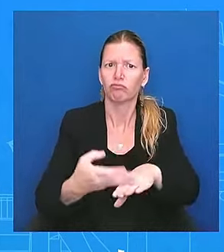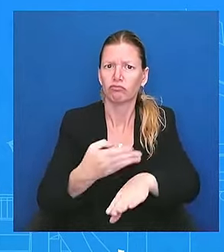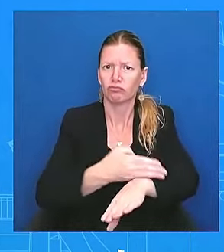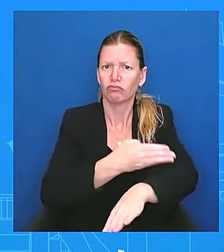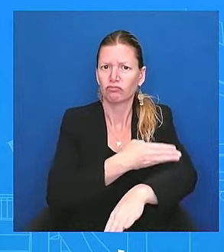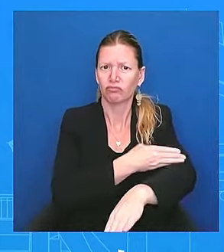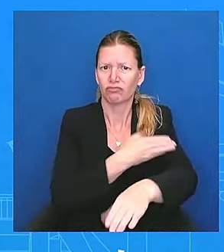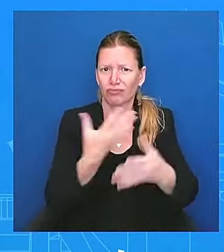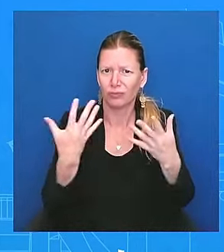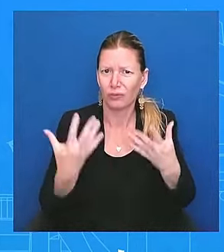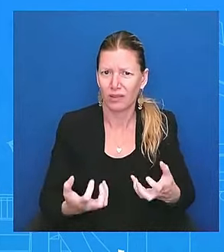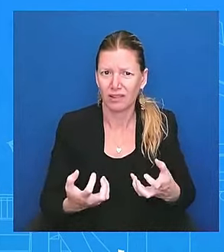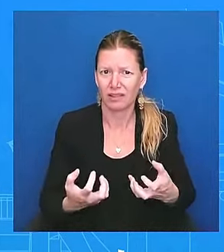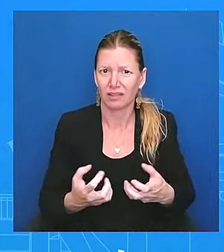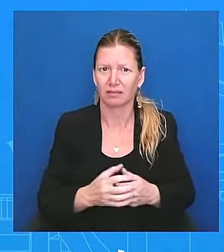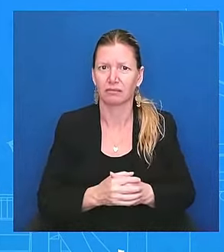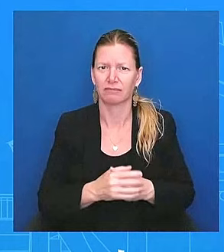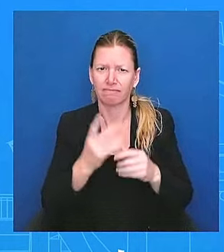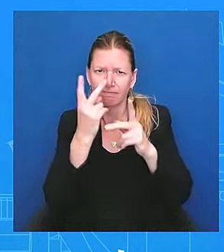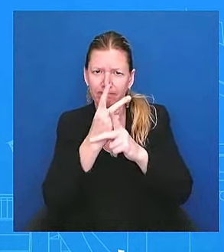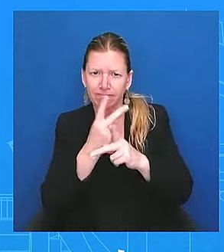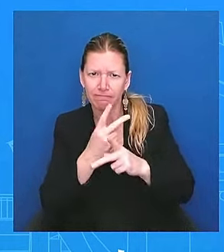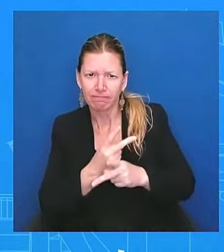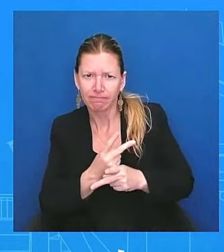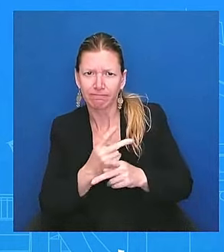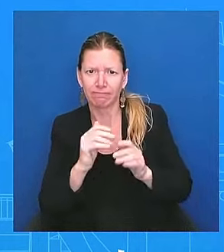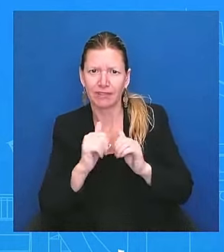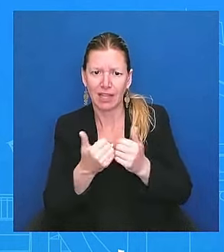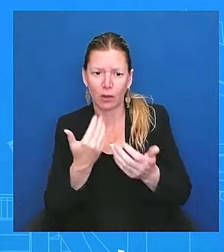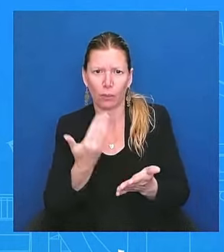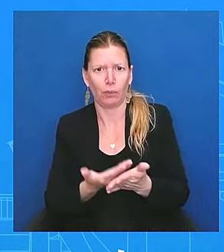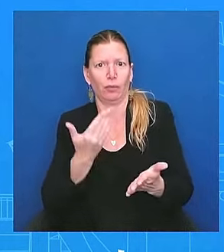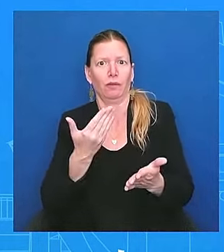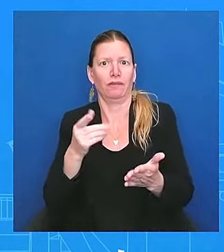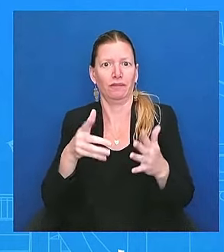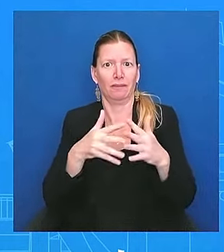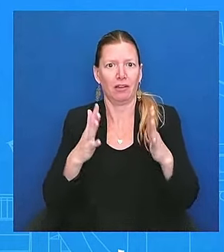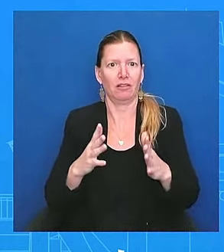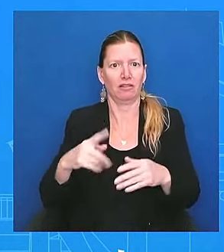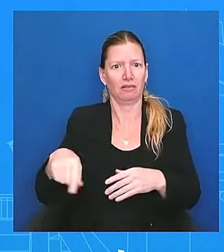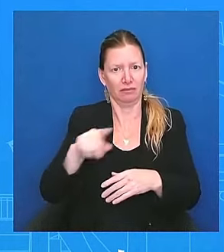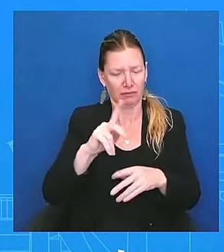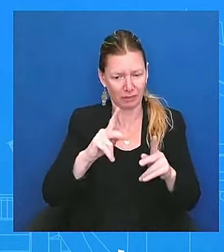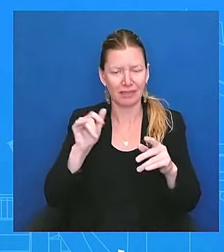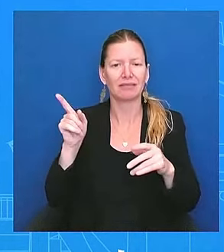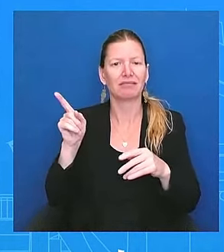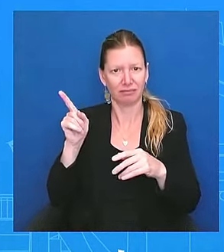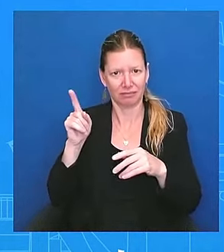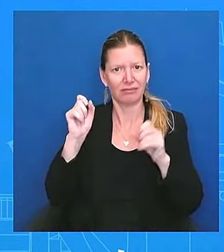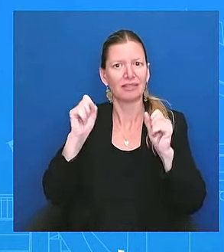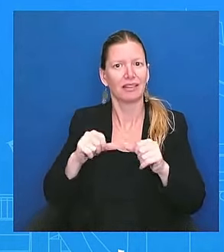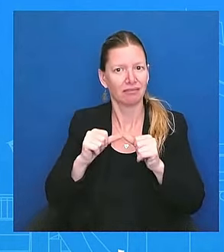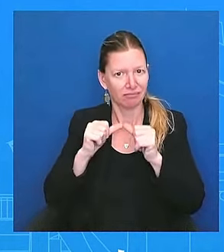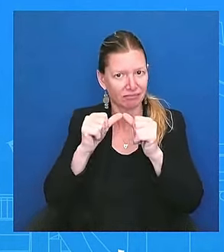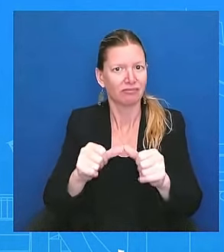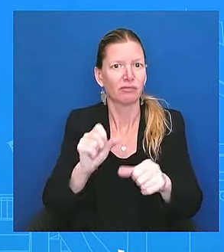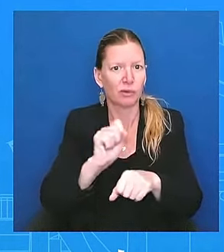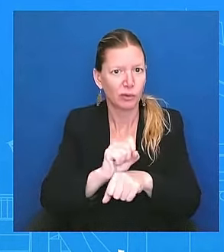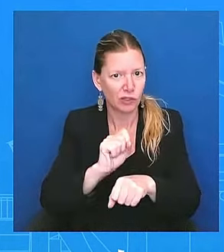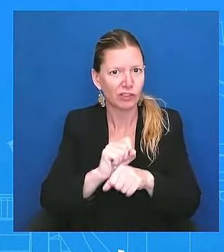continue to do the work and deliver for the, for him on behalf of, deliver on behalf of the American people. And Jeff had the staff meeting today.